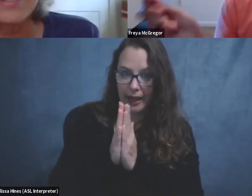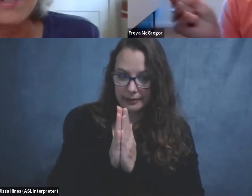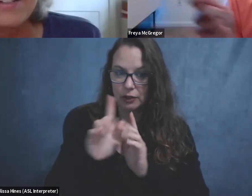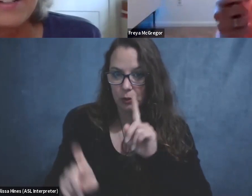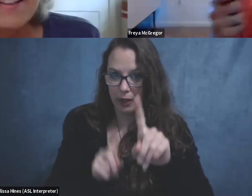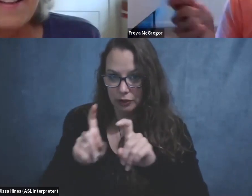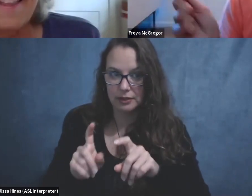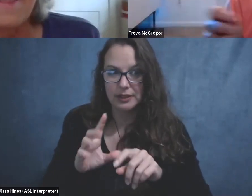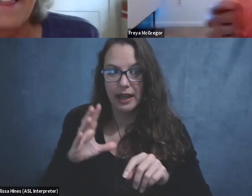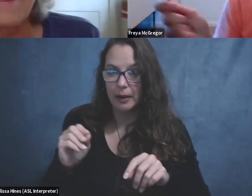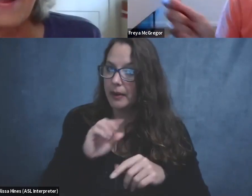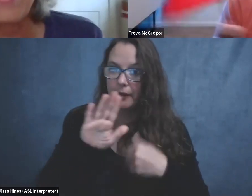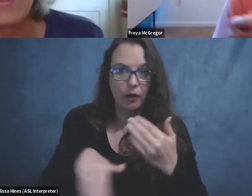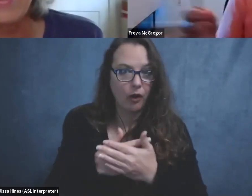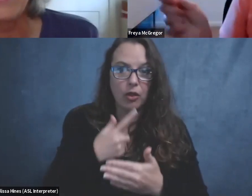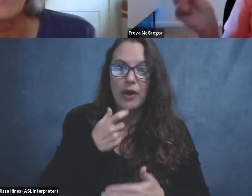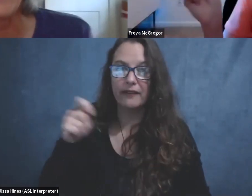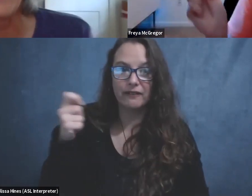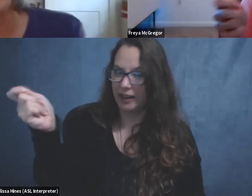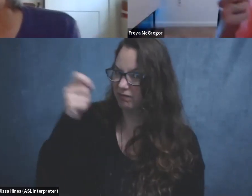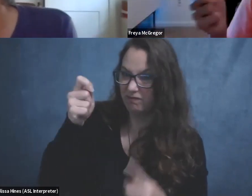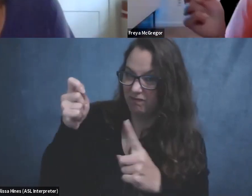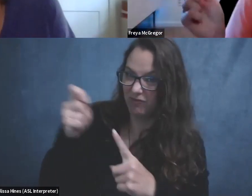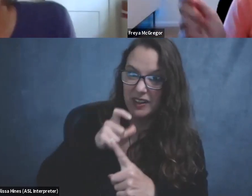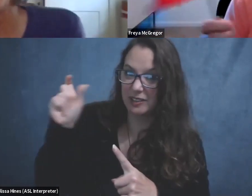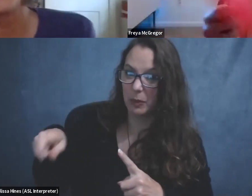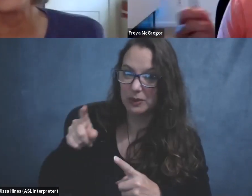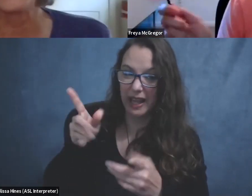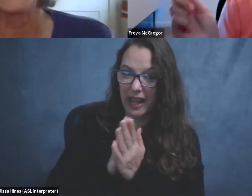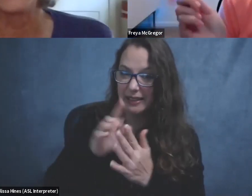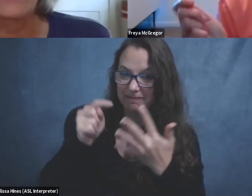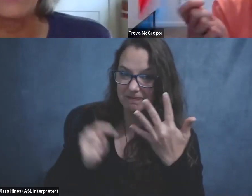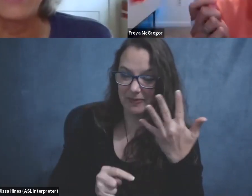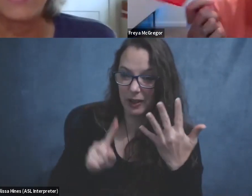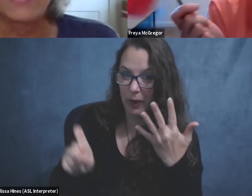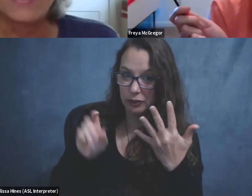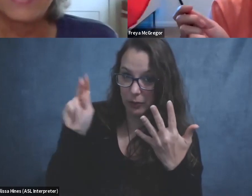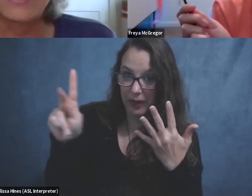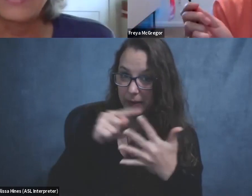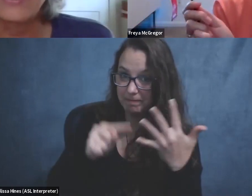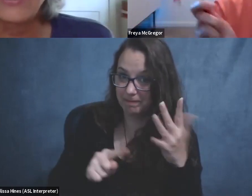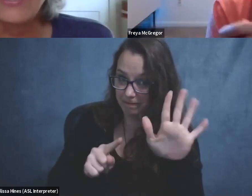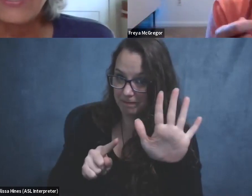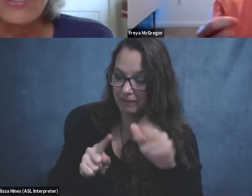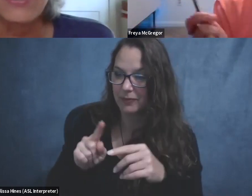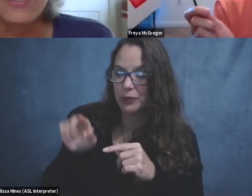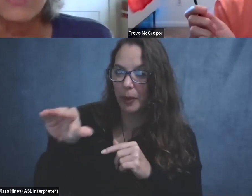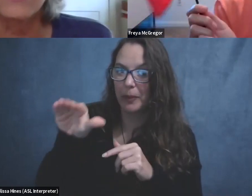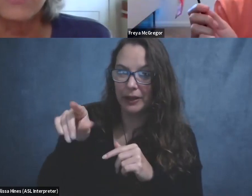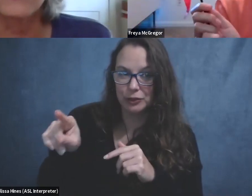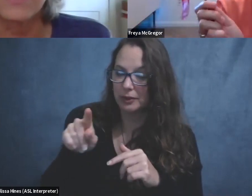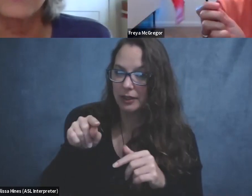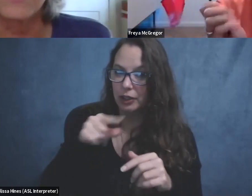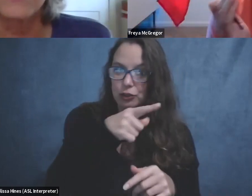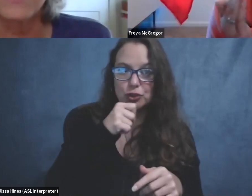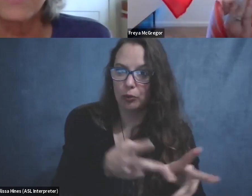but they are all red flagged. So, um, red flag, um, to remind you, these are not,